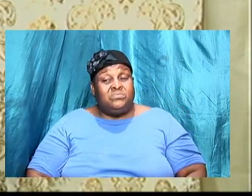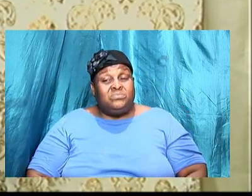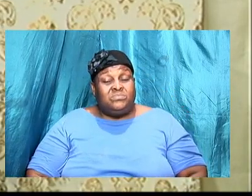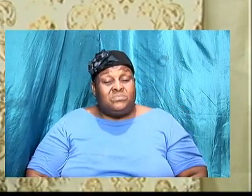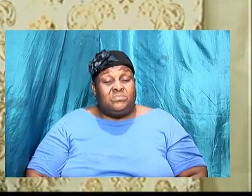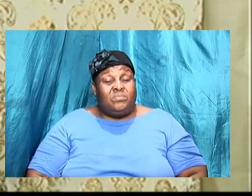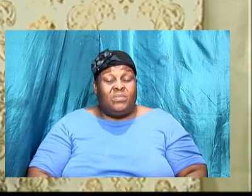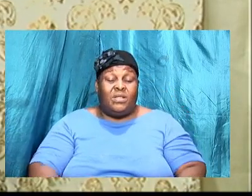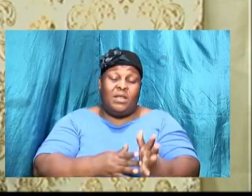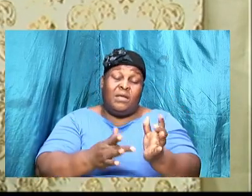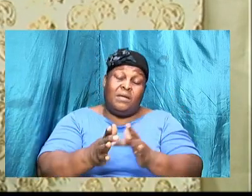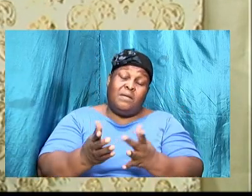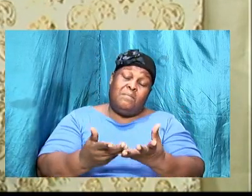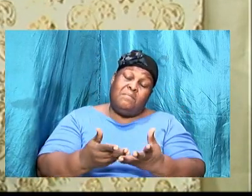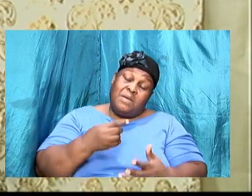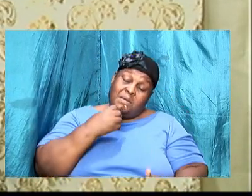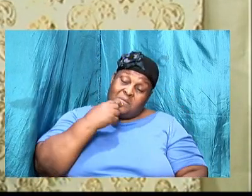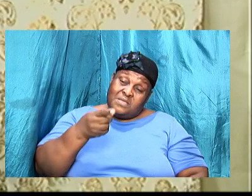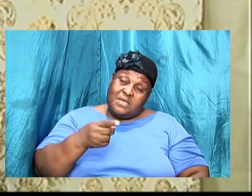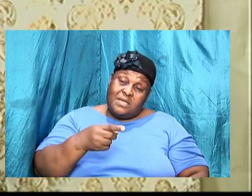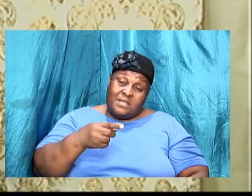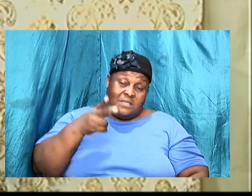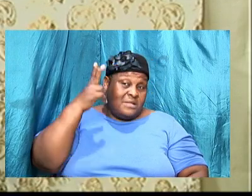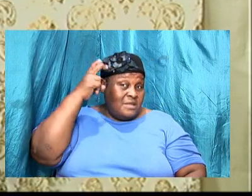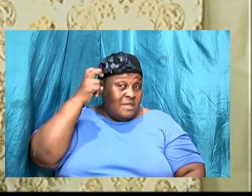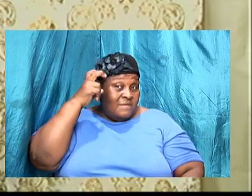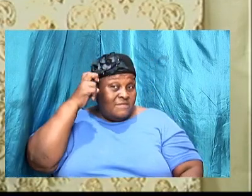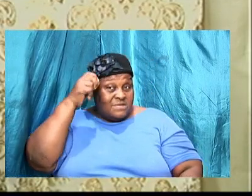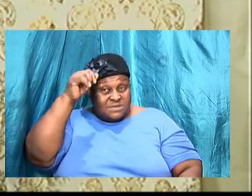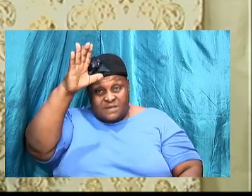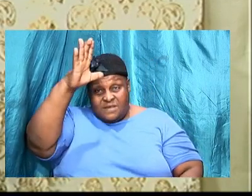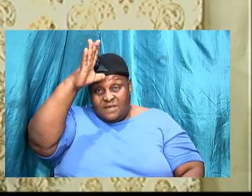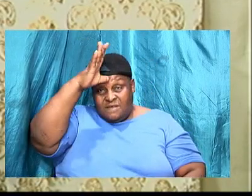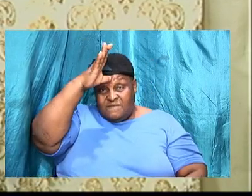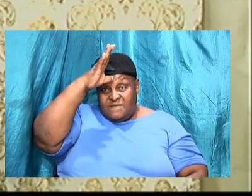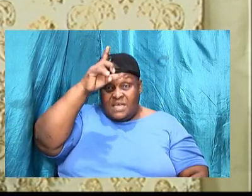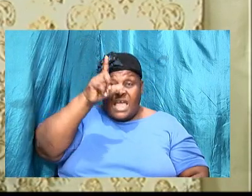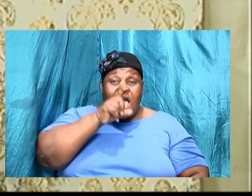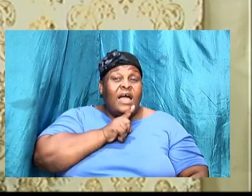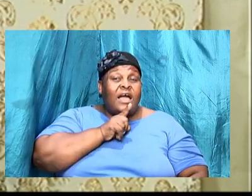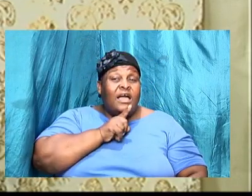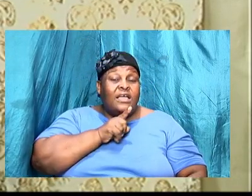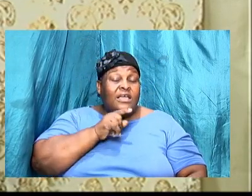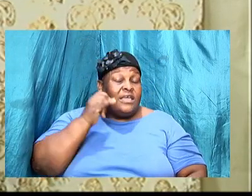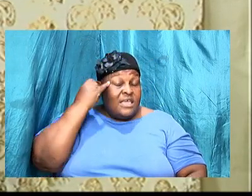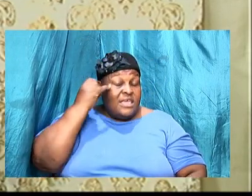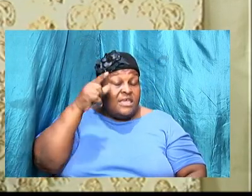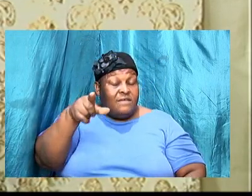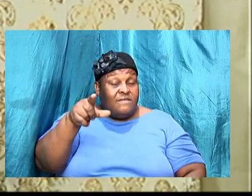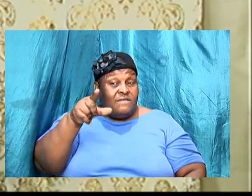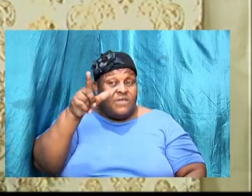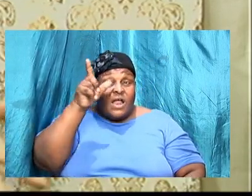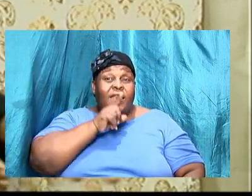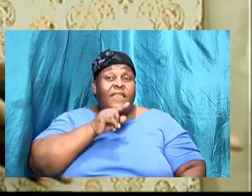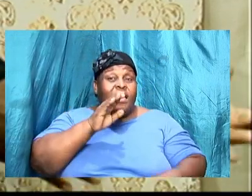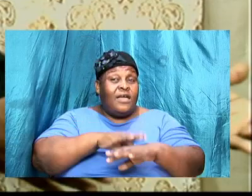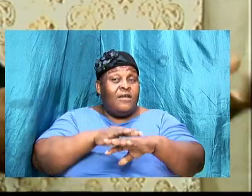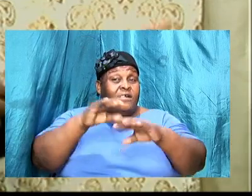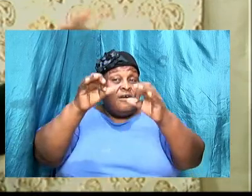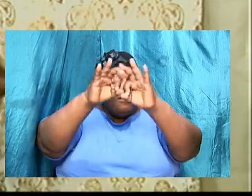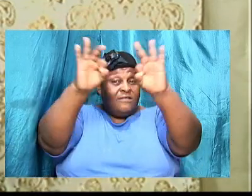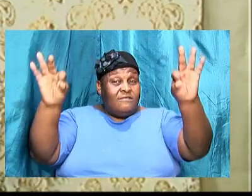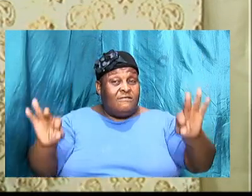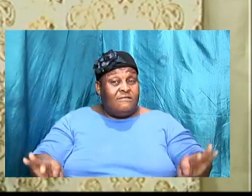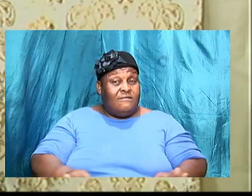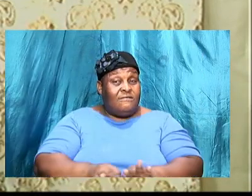but the Bible said the devil is the father of life so if you lie on the farm you are gone outside of